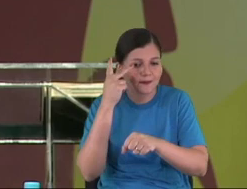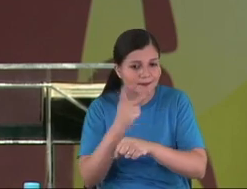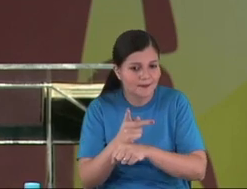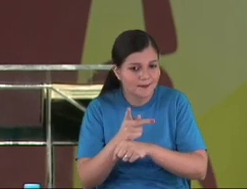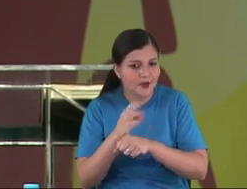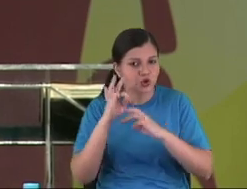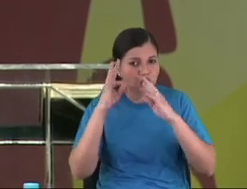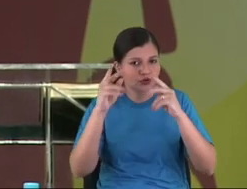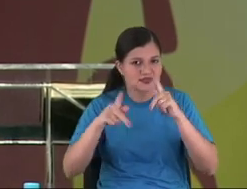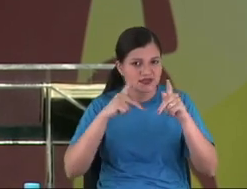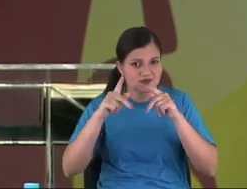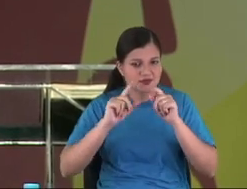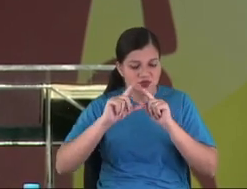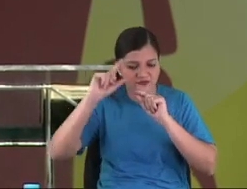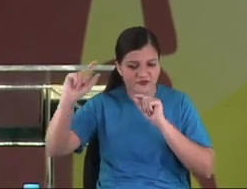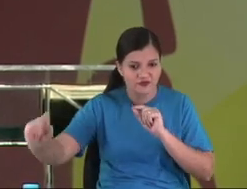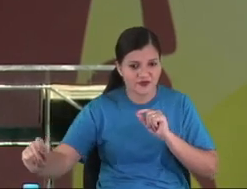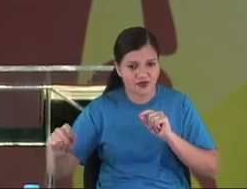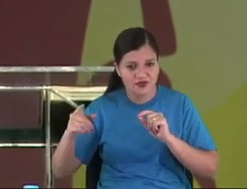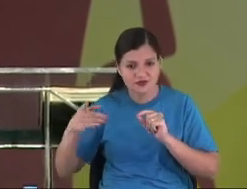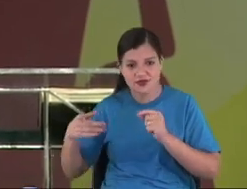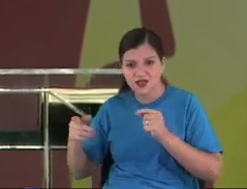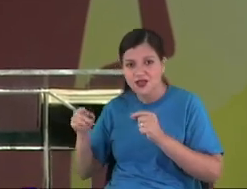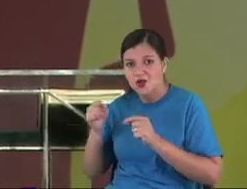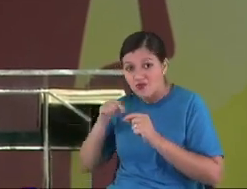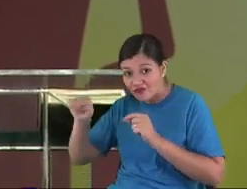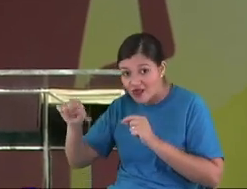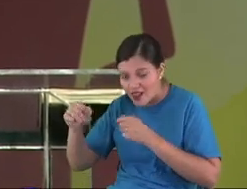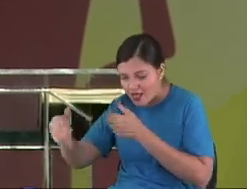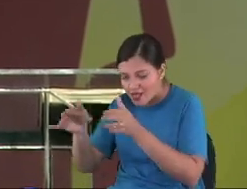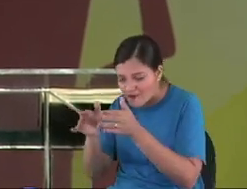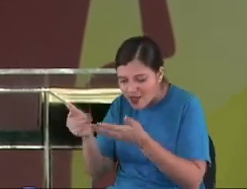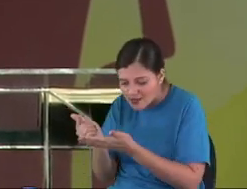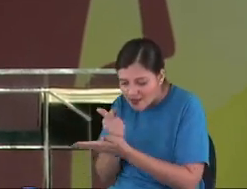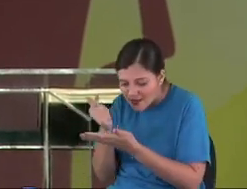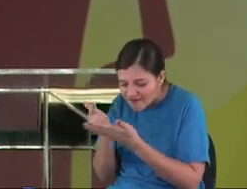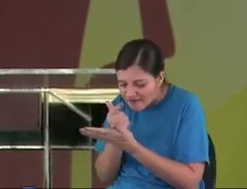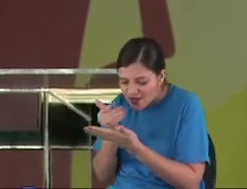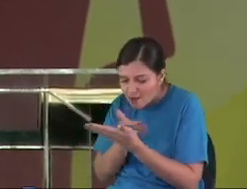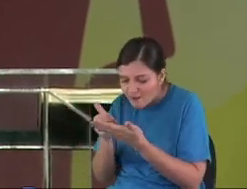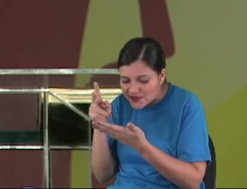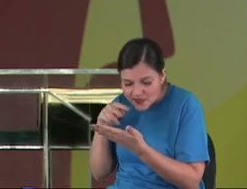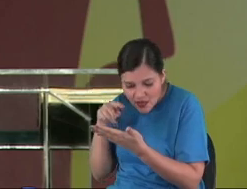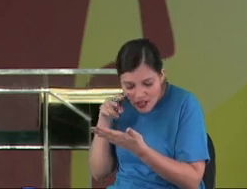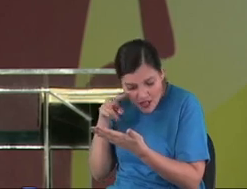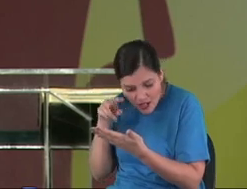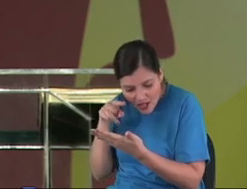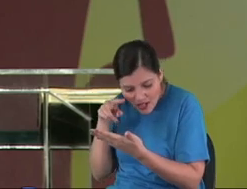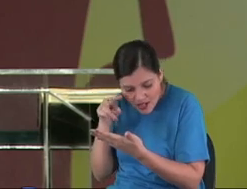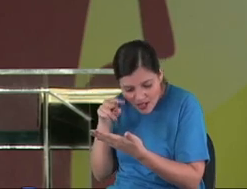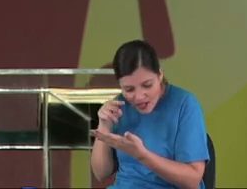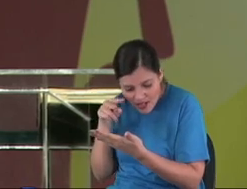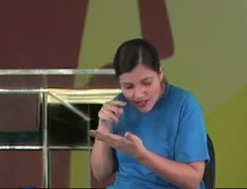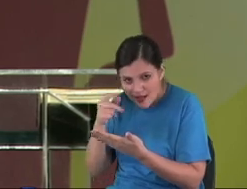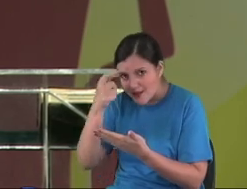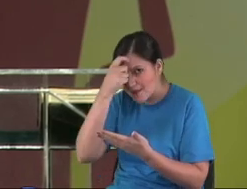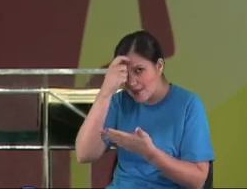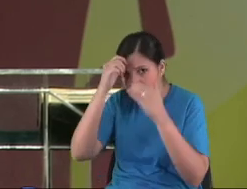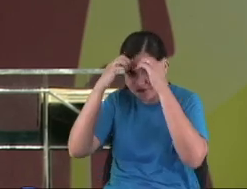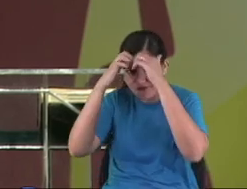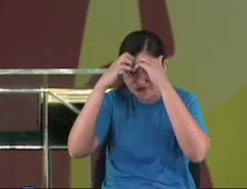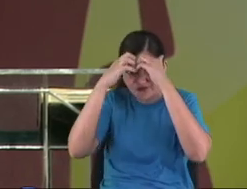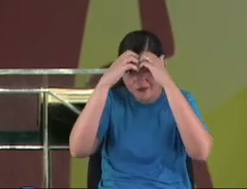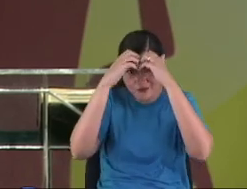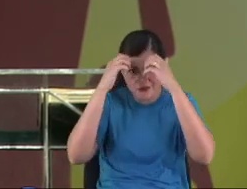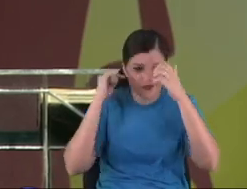day, I used to visit his bedroom. To check his magazine, to check the stories. Just to put